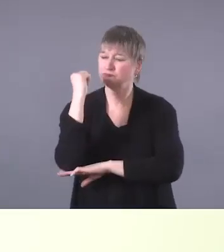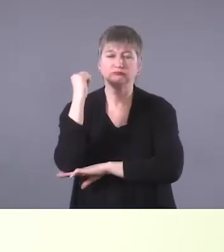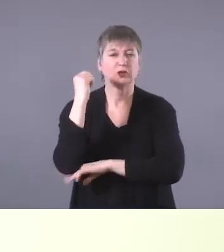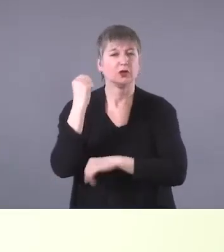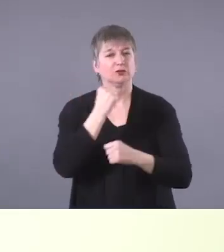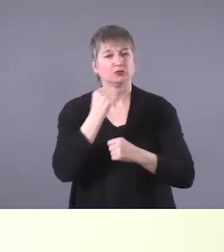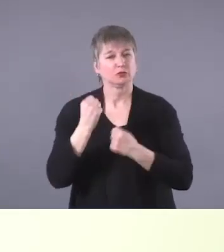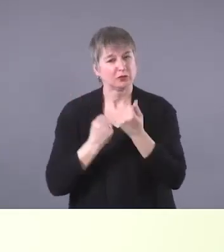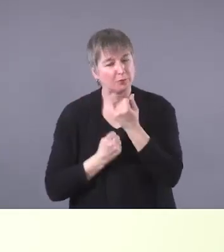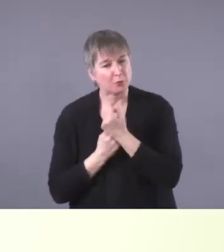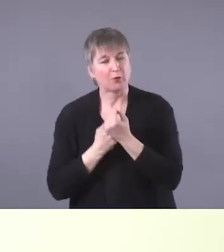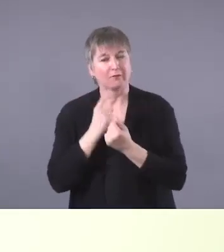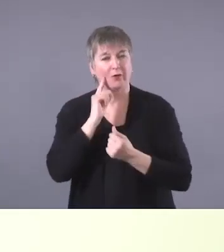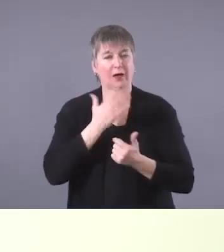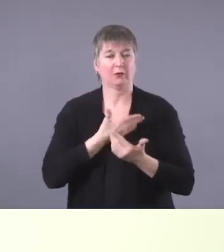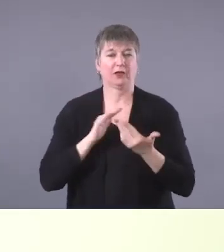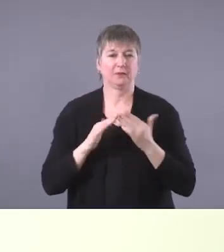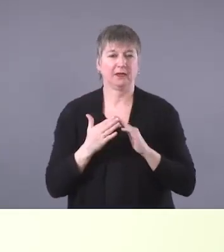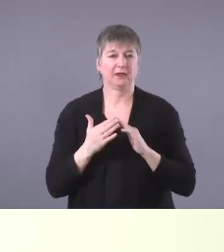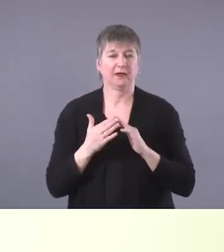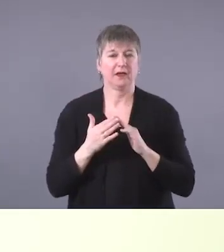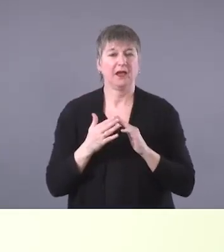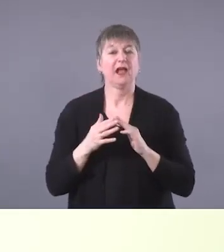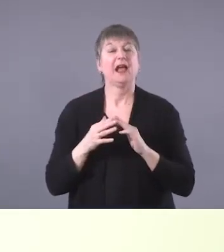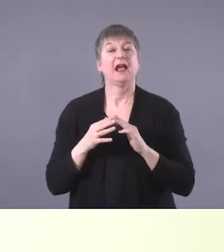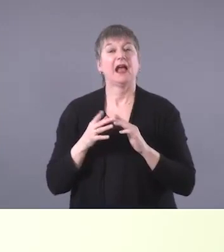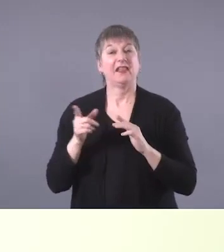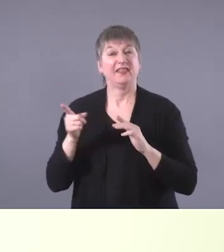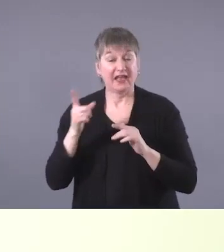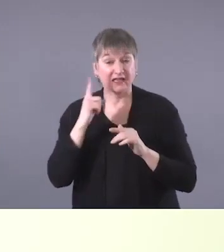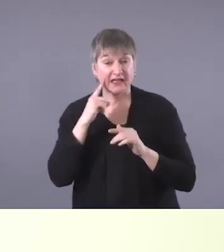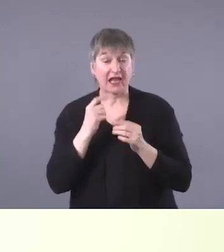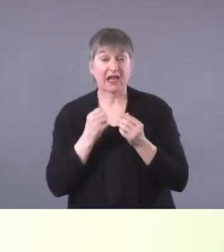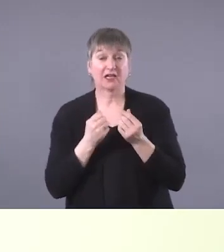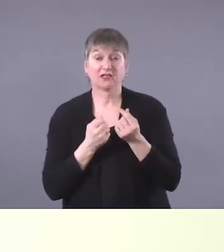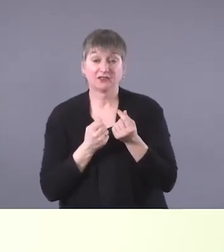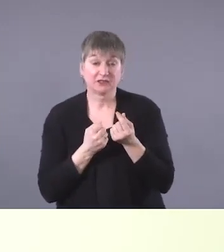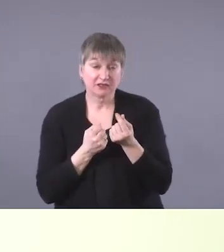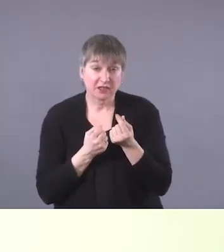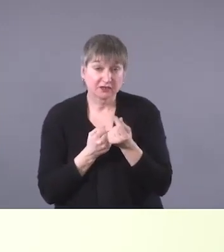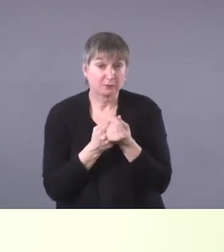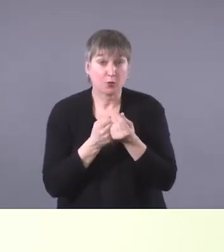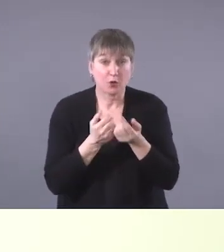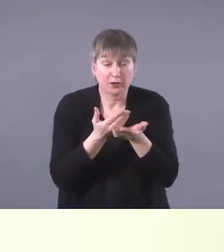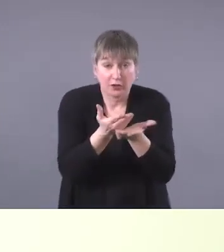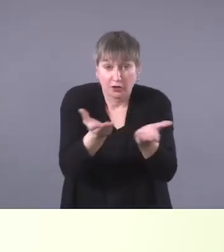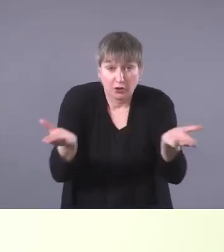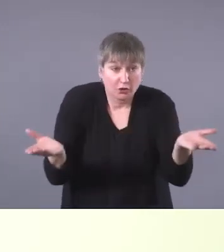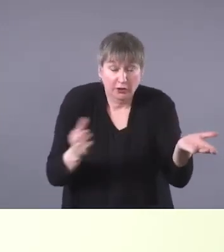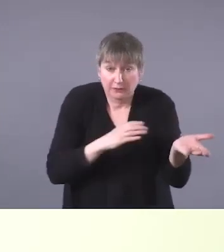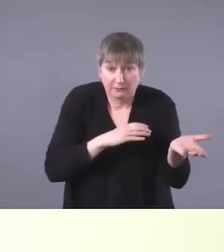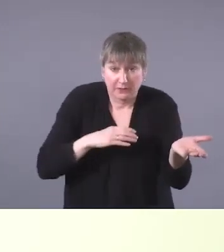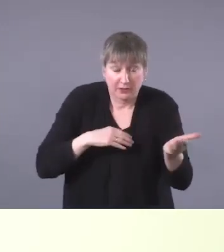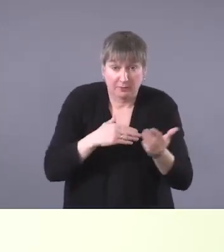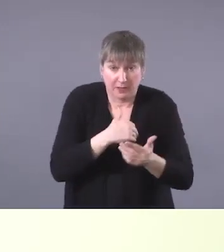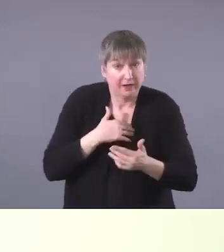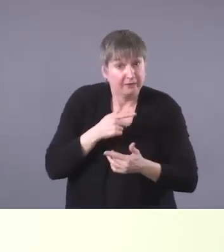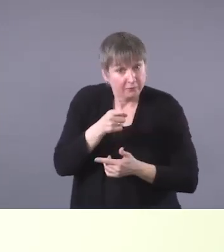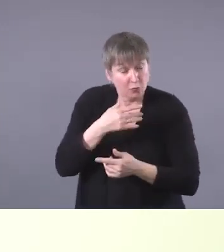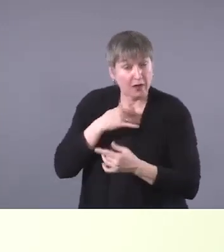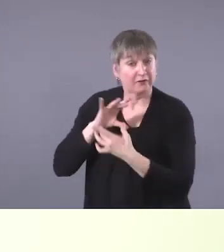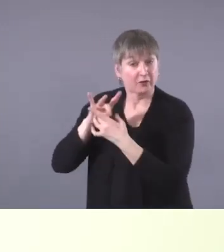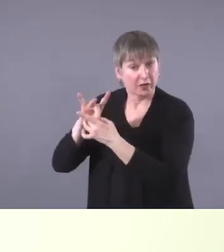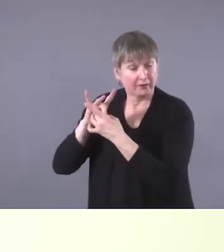uh, be a, once again, a catalyst of support from community members, uh, once you establish a relationship with an